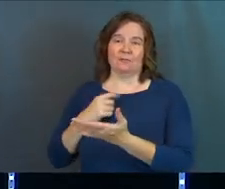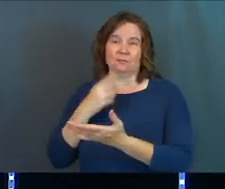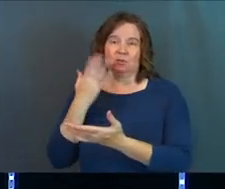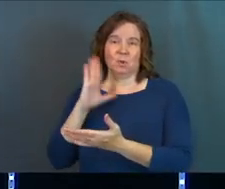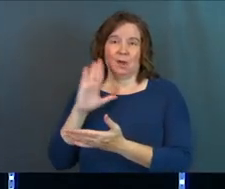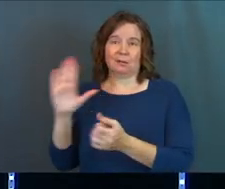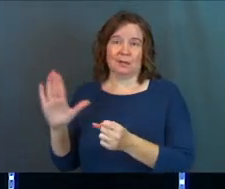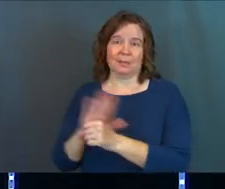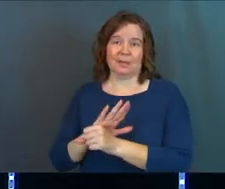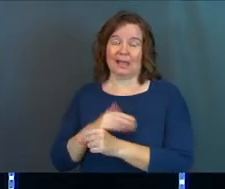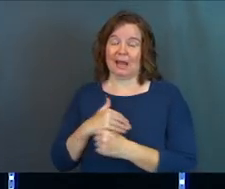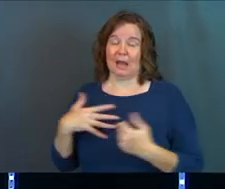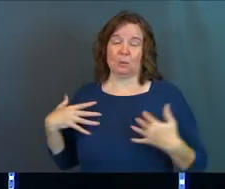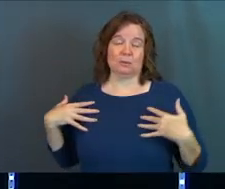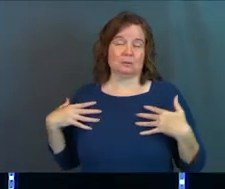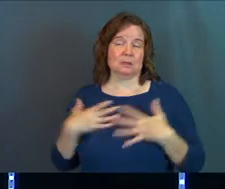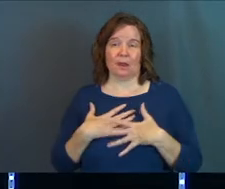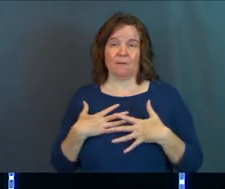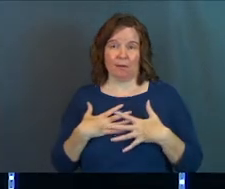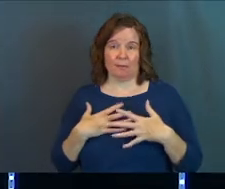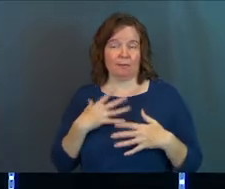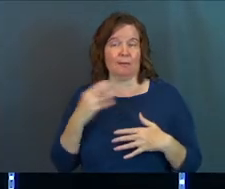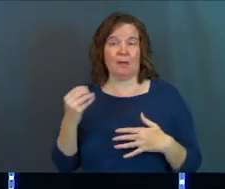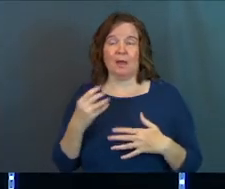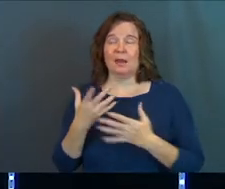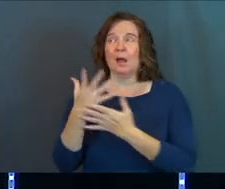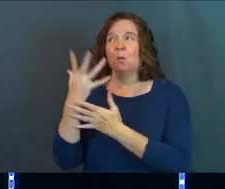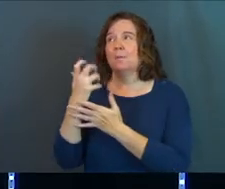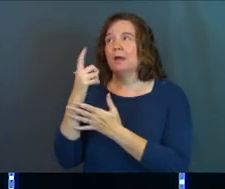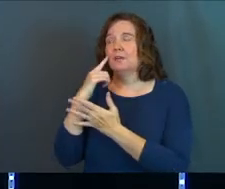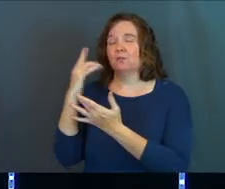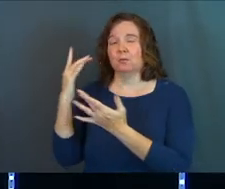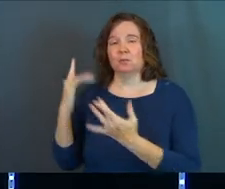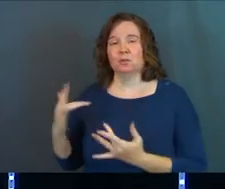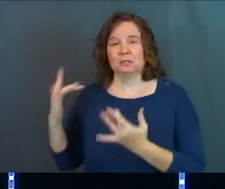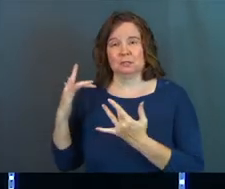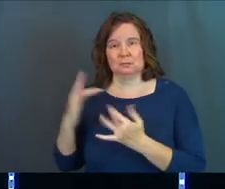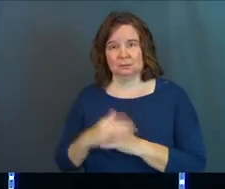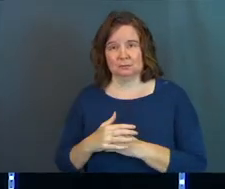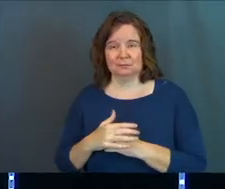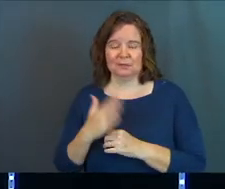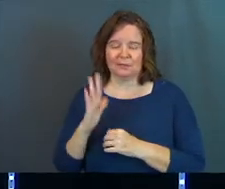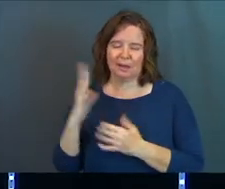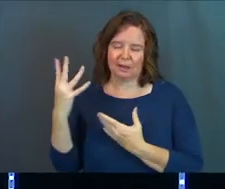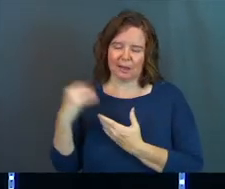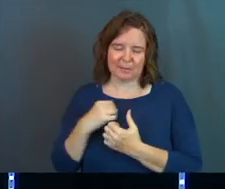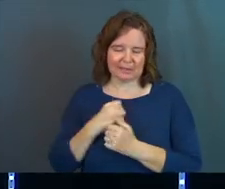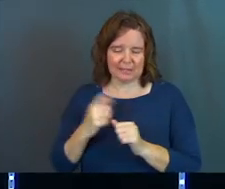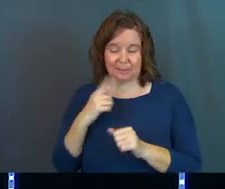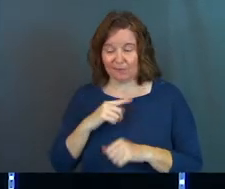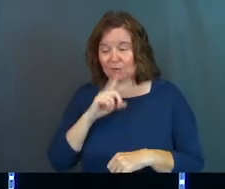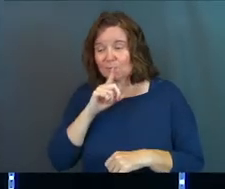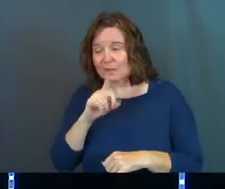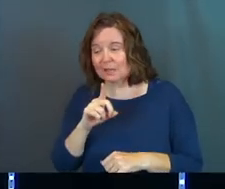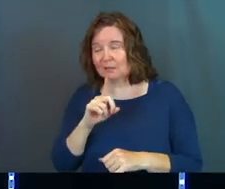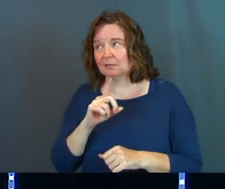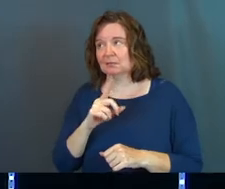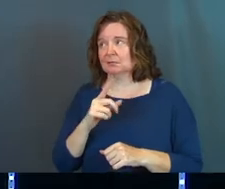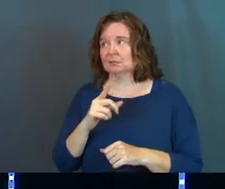And I was desperate, and I was terrified, and just begging for mercy. I said, God, come in and save me for real.